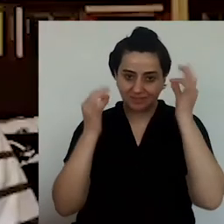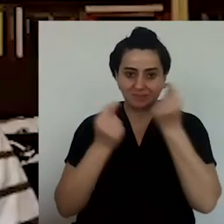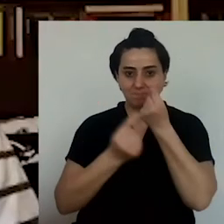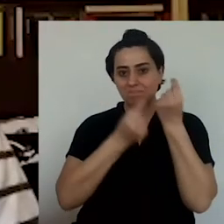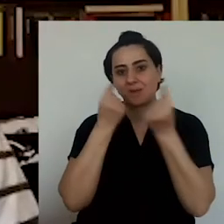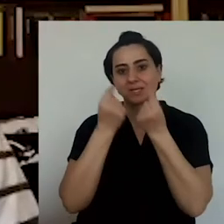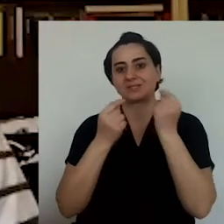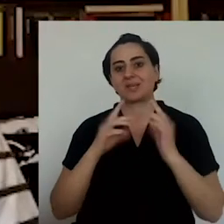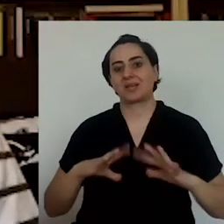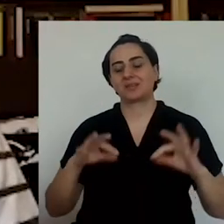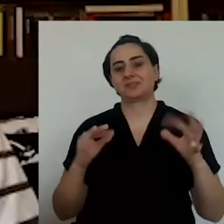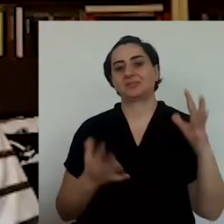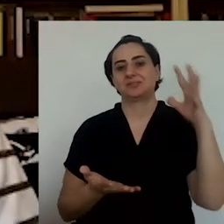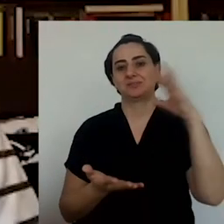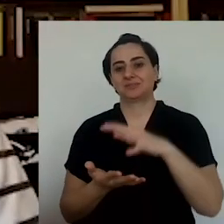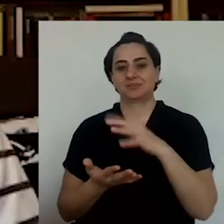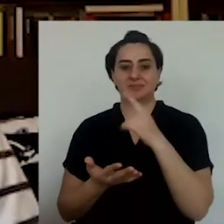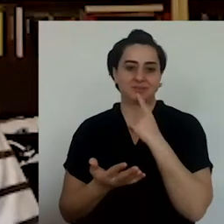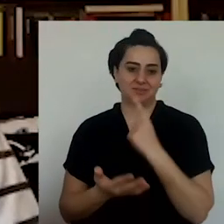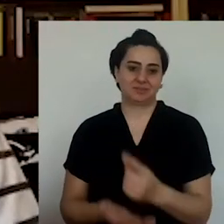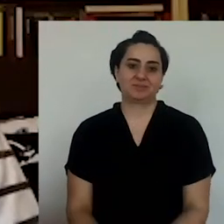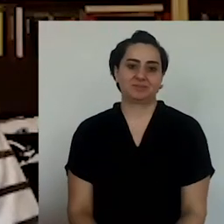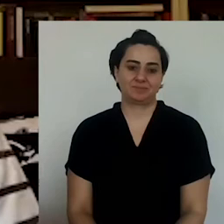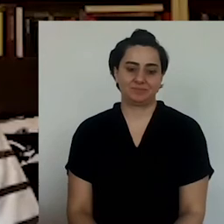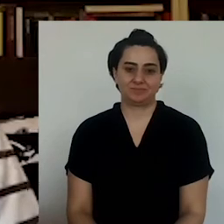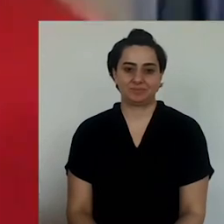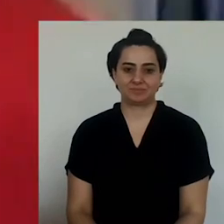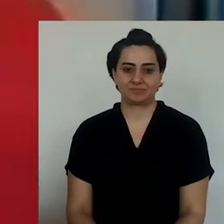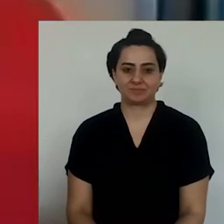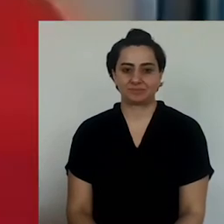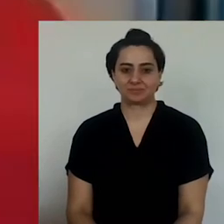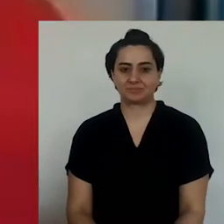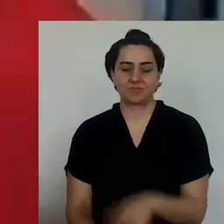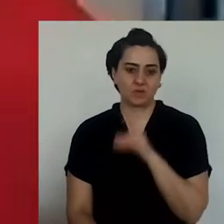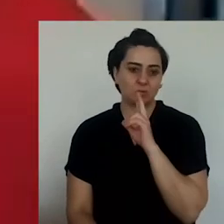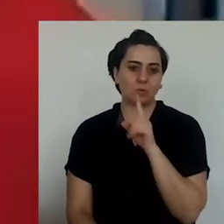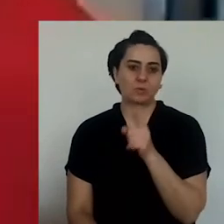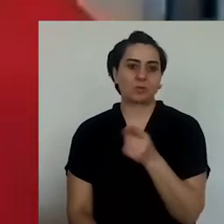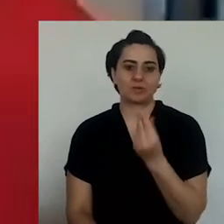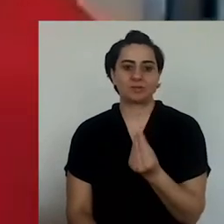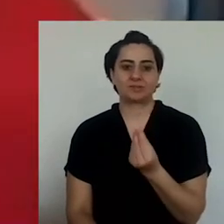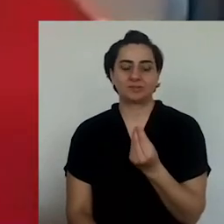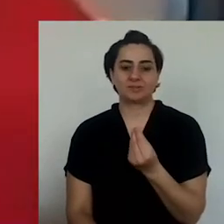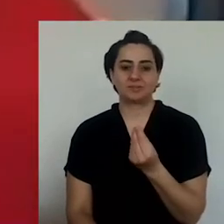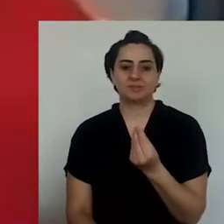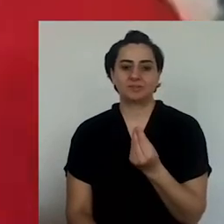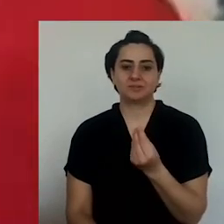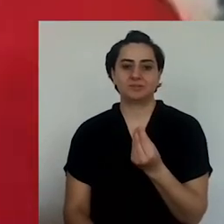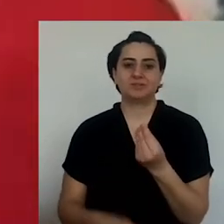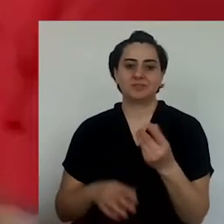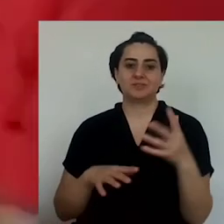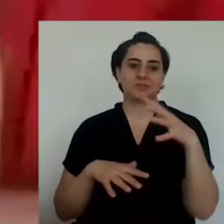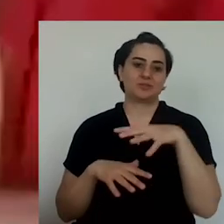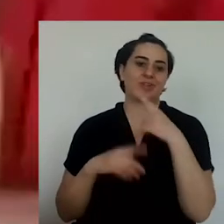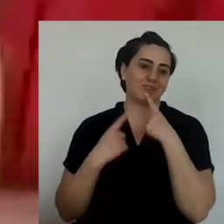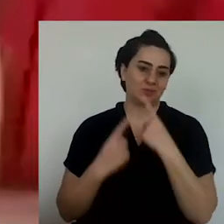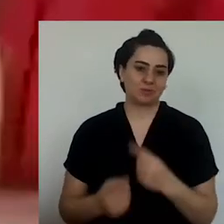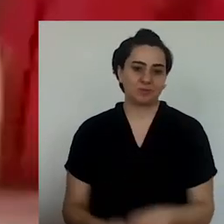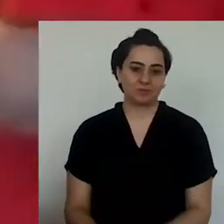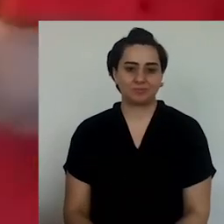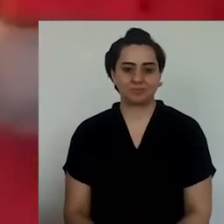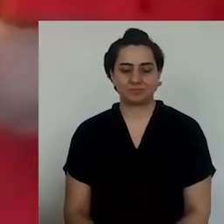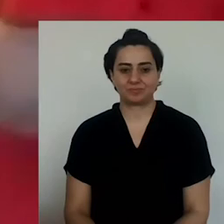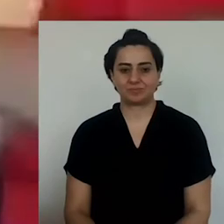You coat it with a veil after all the other decorations, for example, makeup,